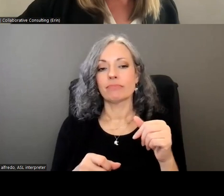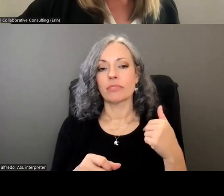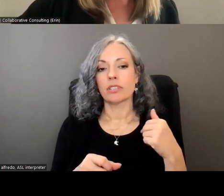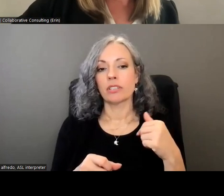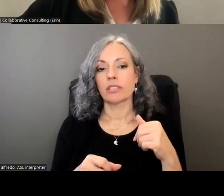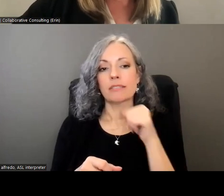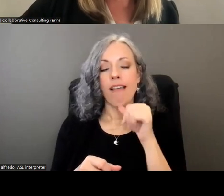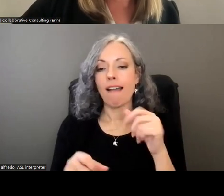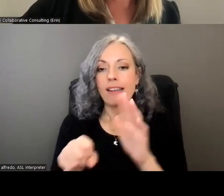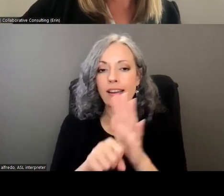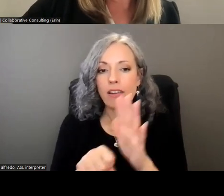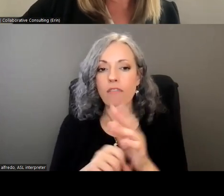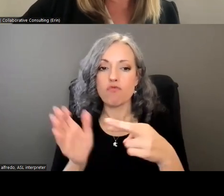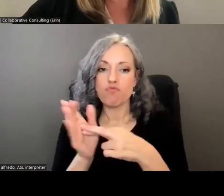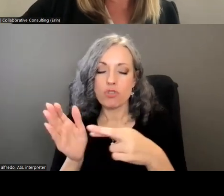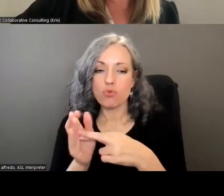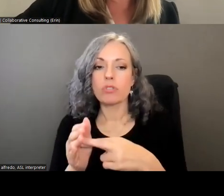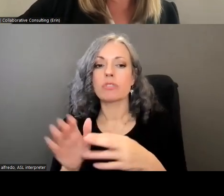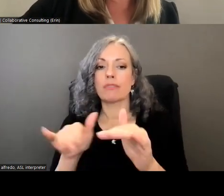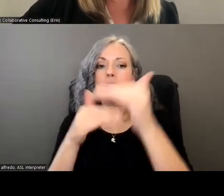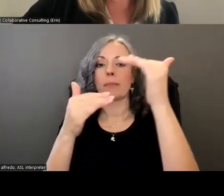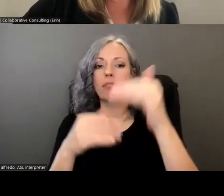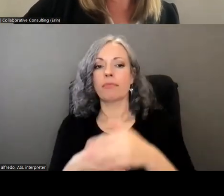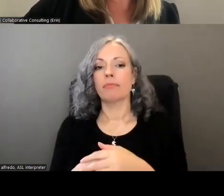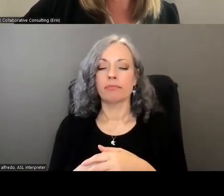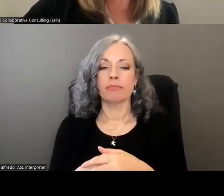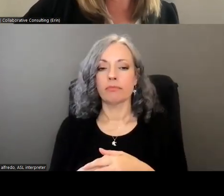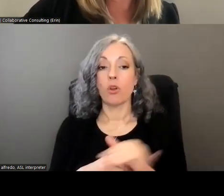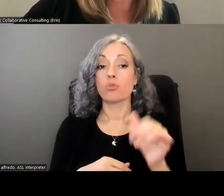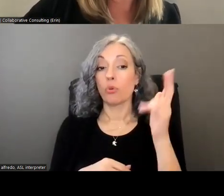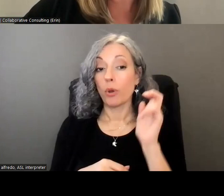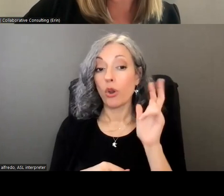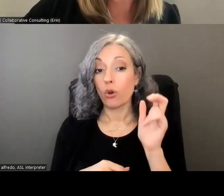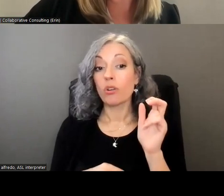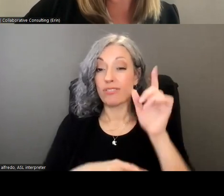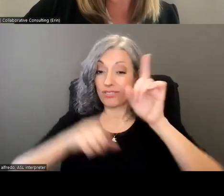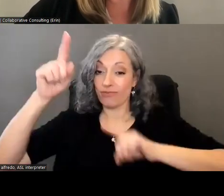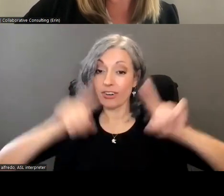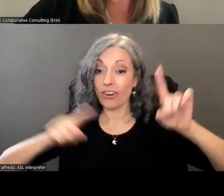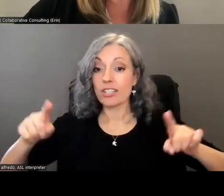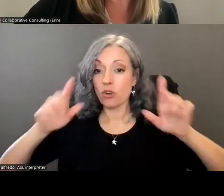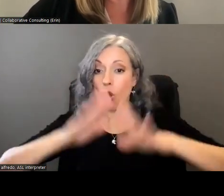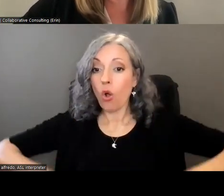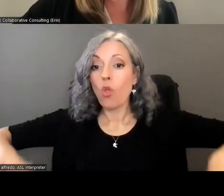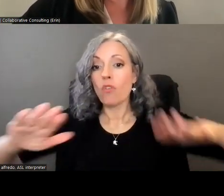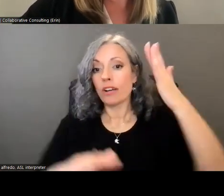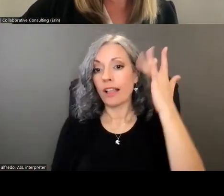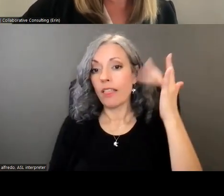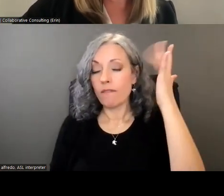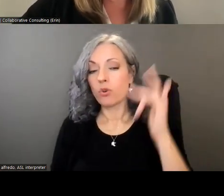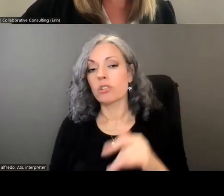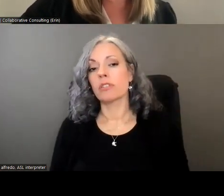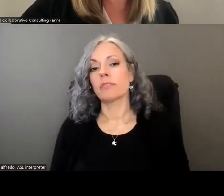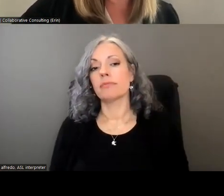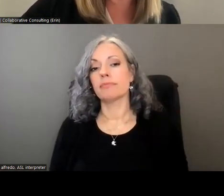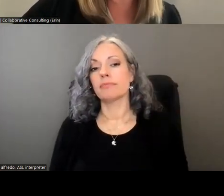and then the next thing we heard uh pretty significantly is that there is significant variation across the california aging network the